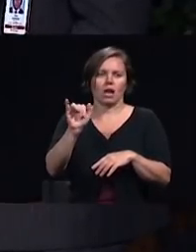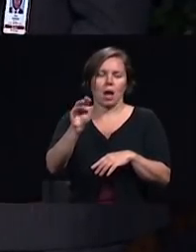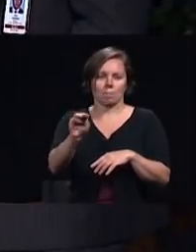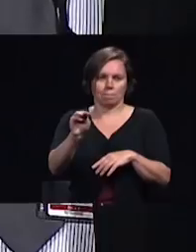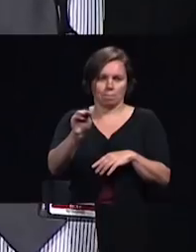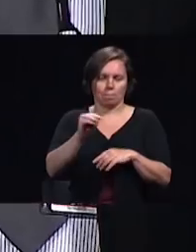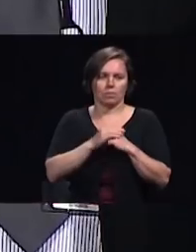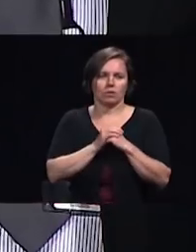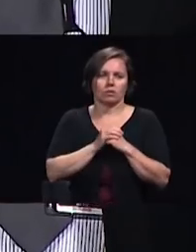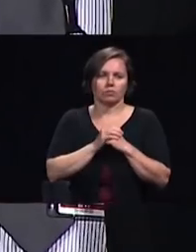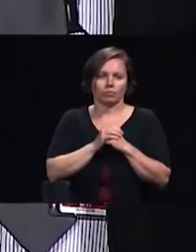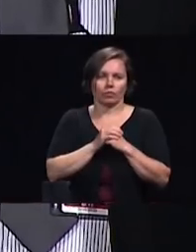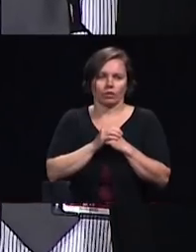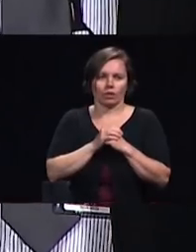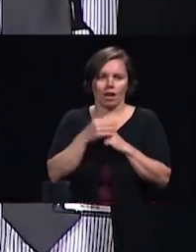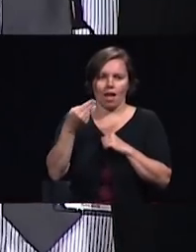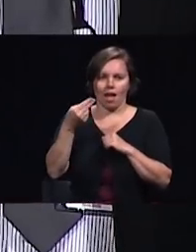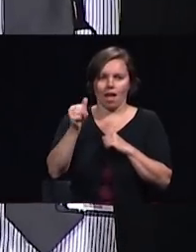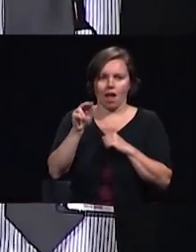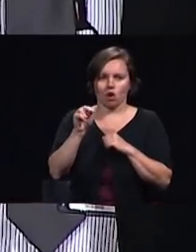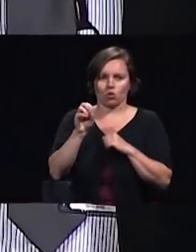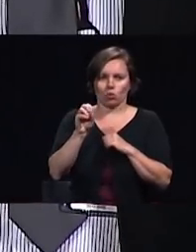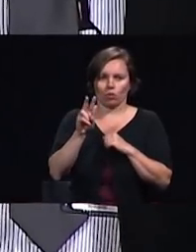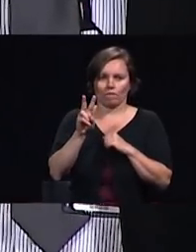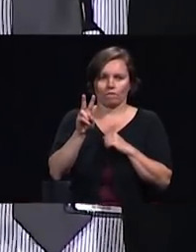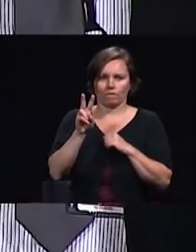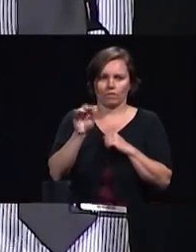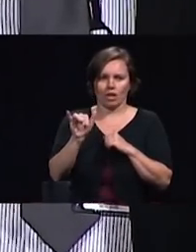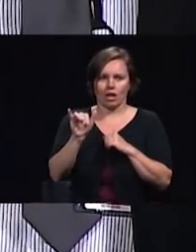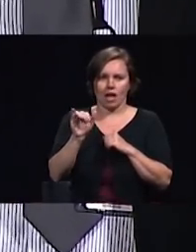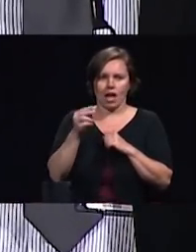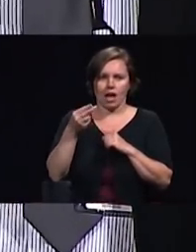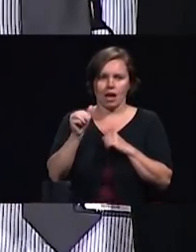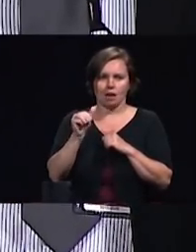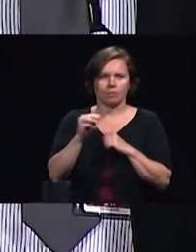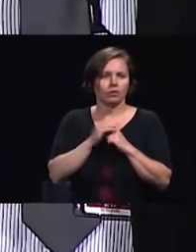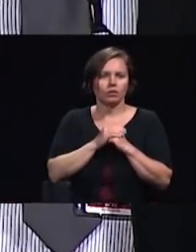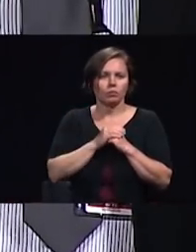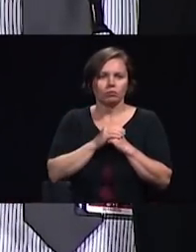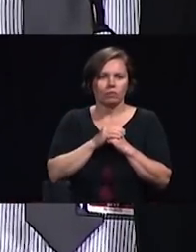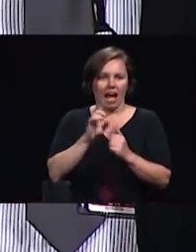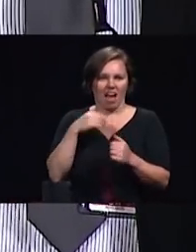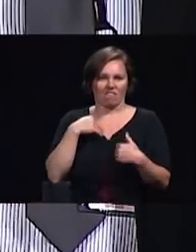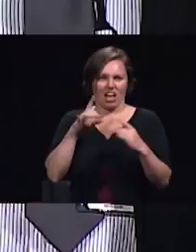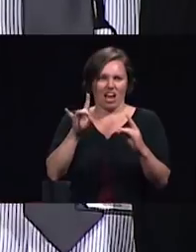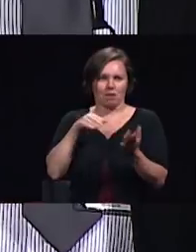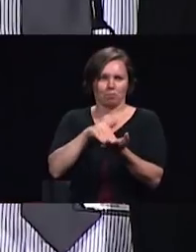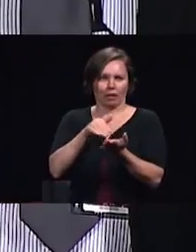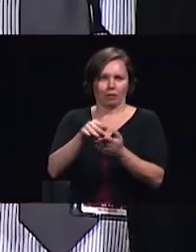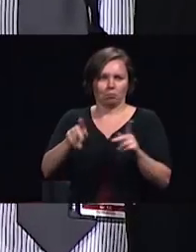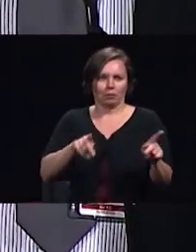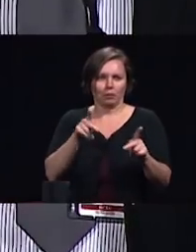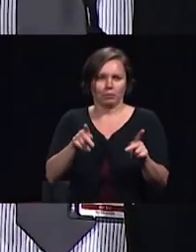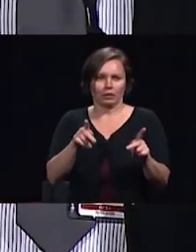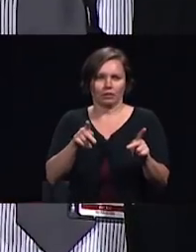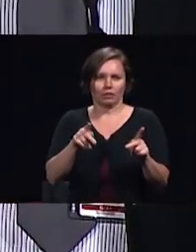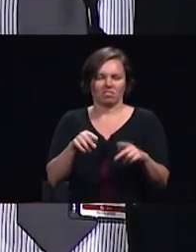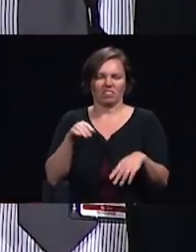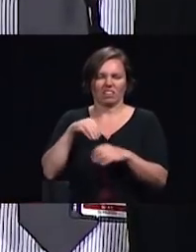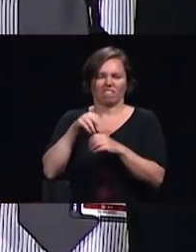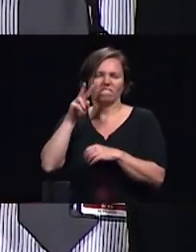Hanoi is the capital of Vietnam with a population of 8 million it is predicted that by 2025